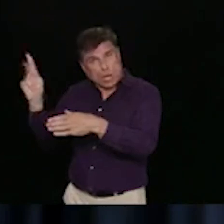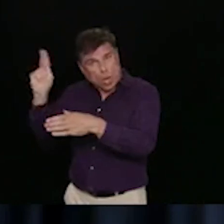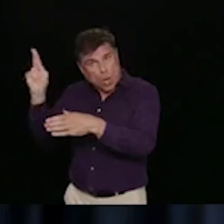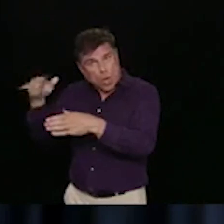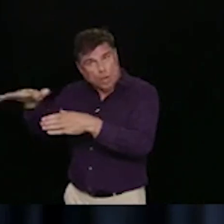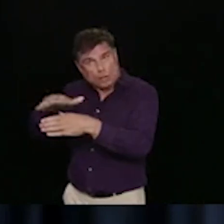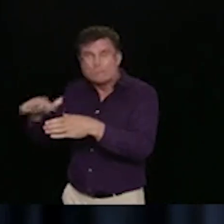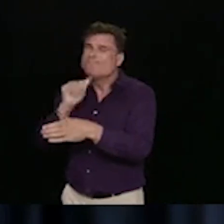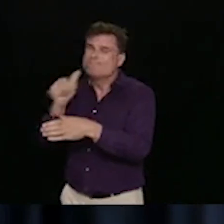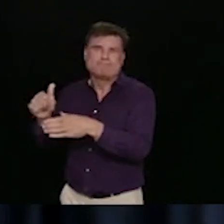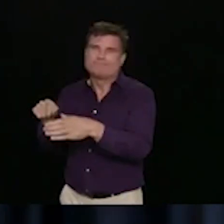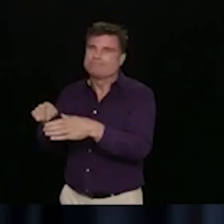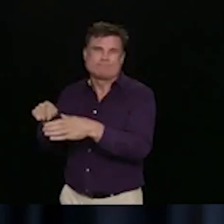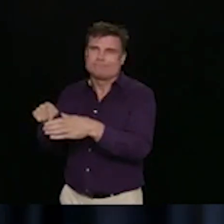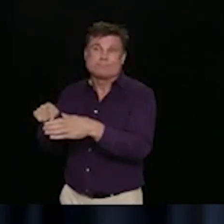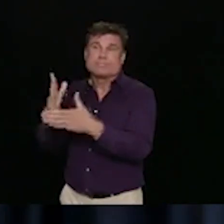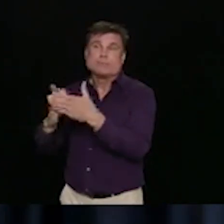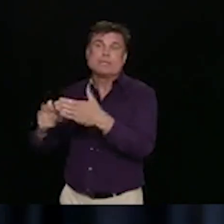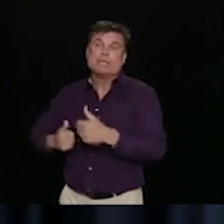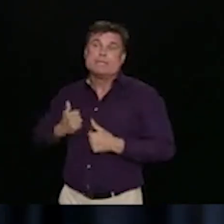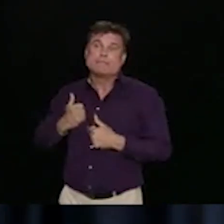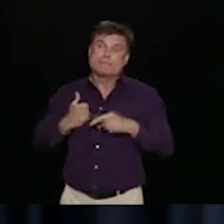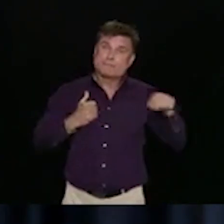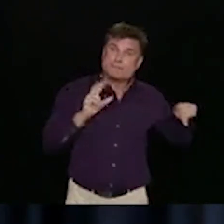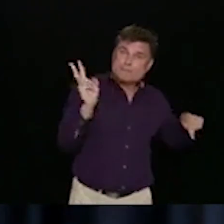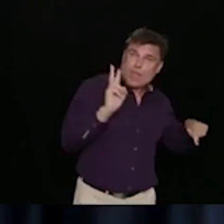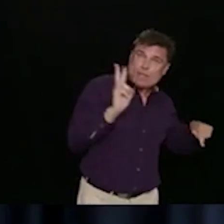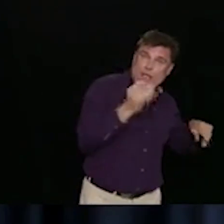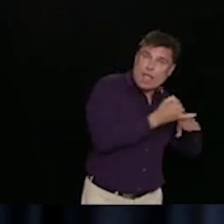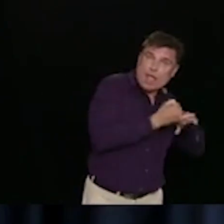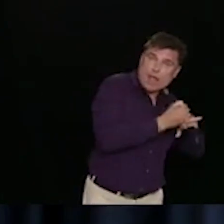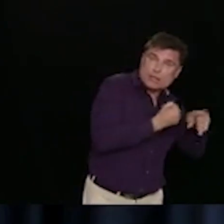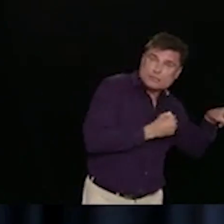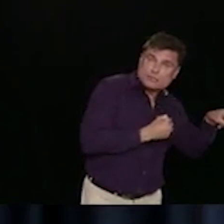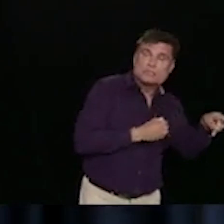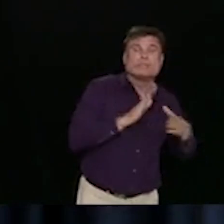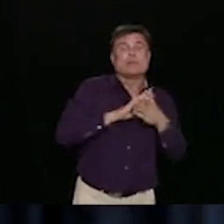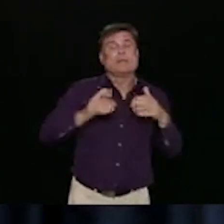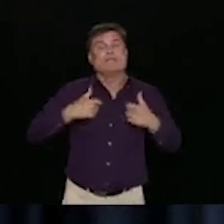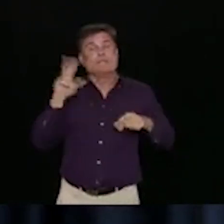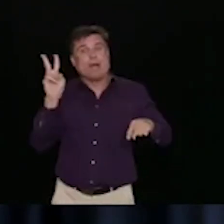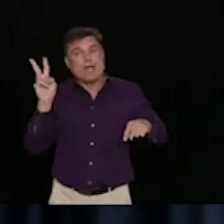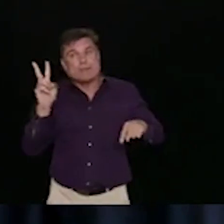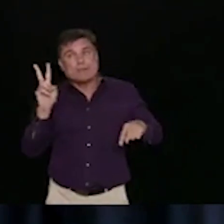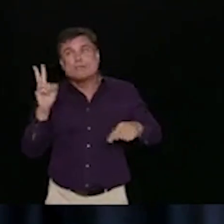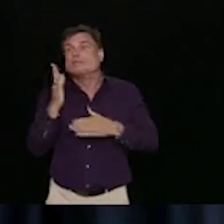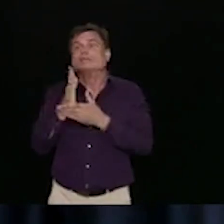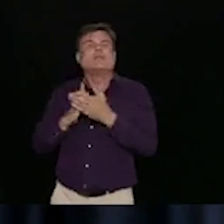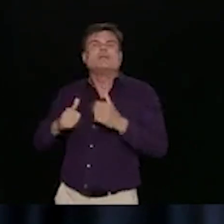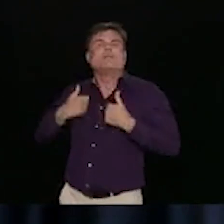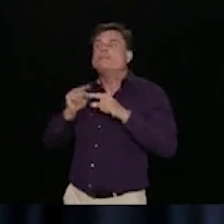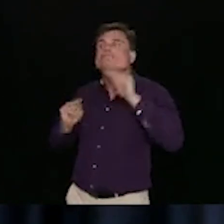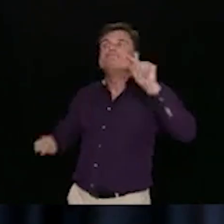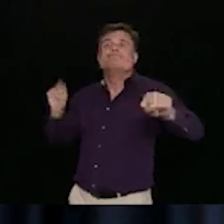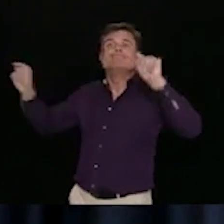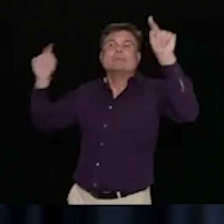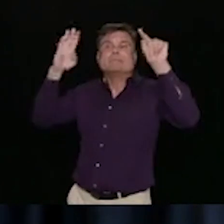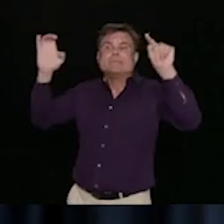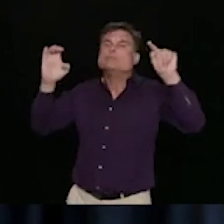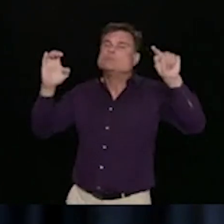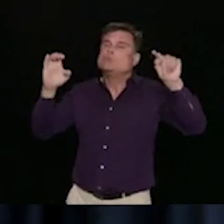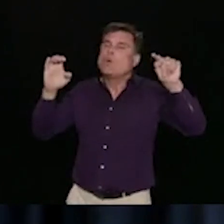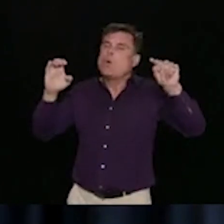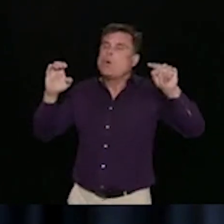Do you have a follow-up? The details are still being worked out and that's the work we do and the contact tracing is piecing together